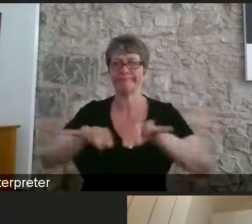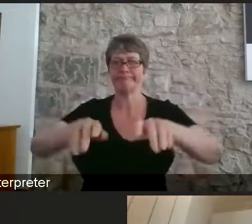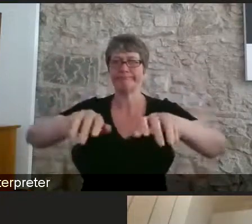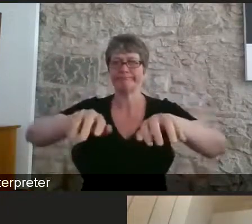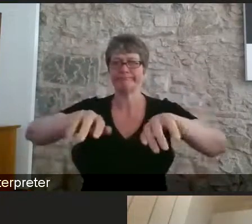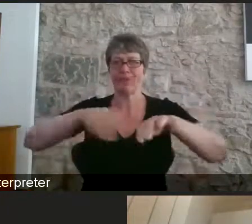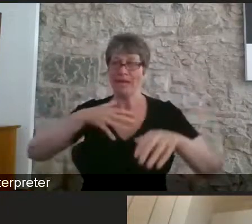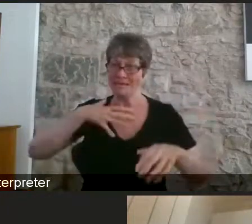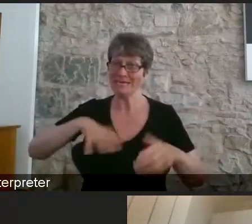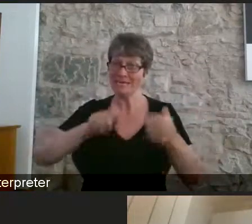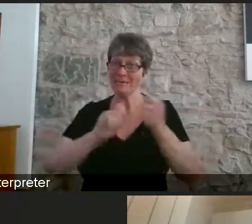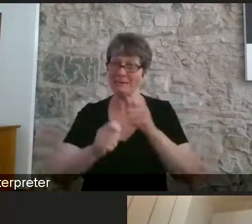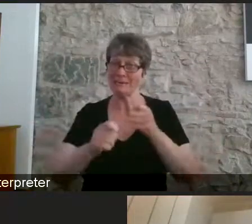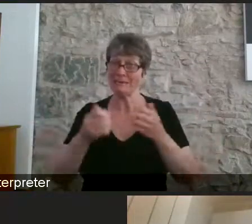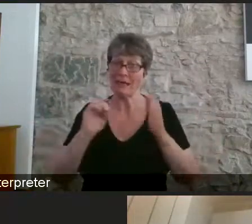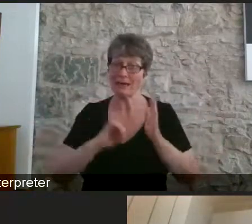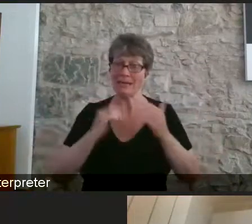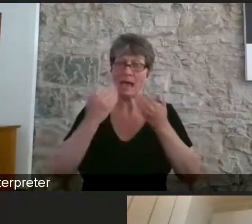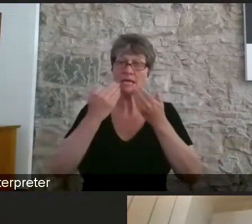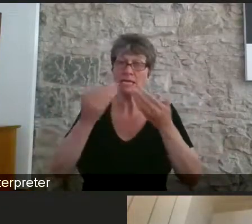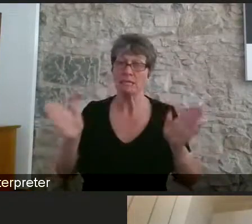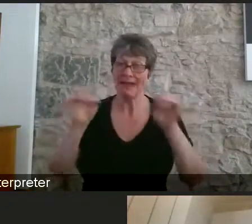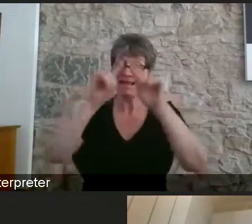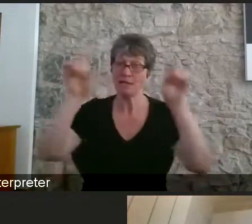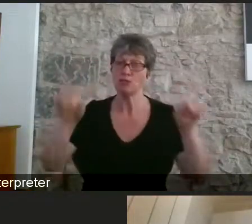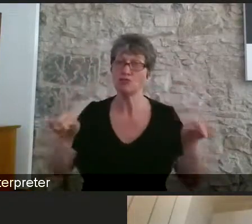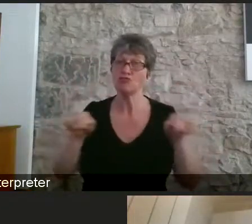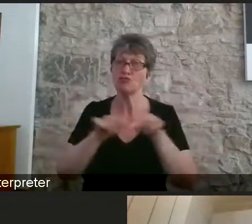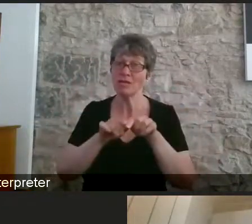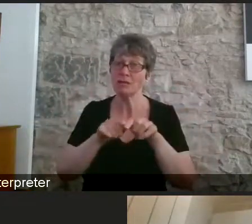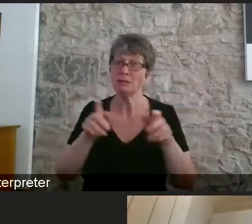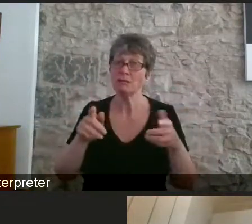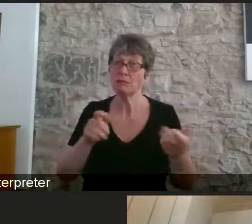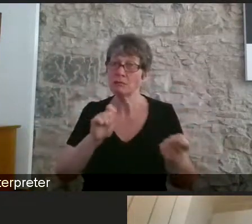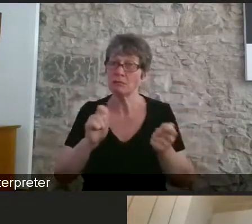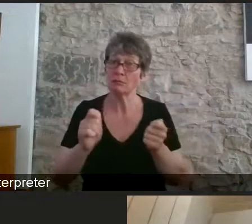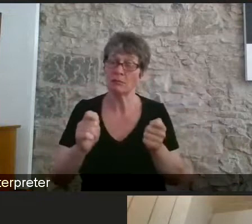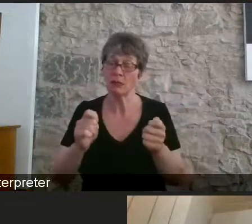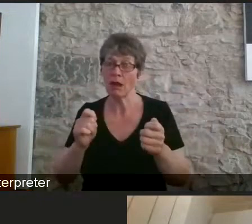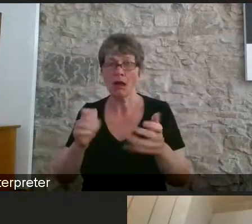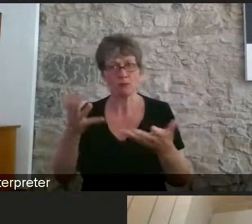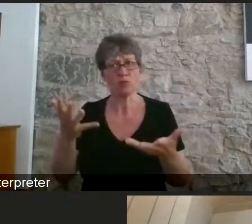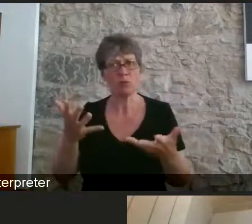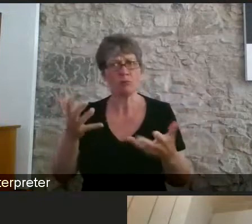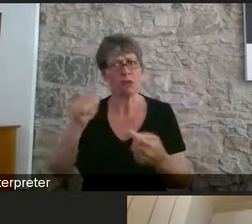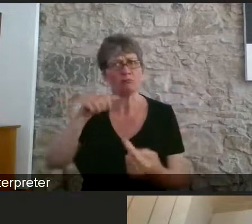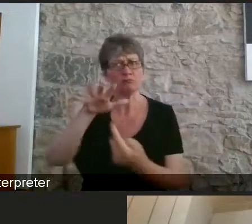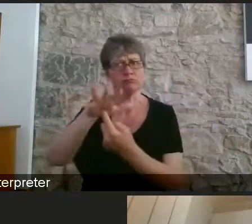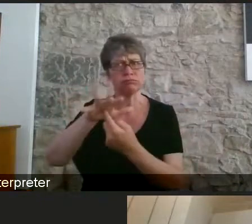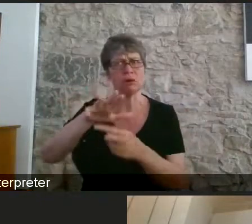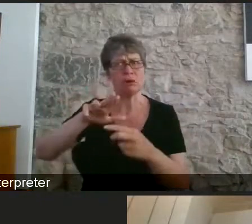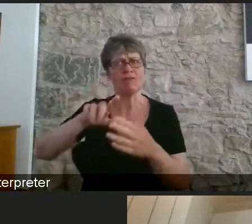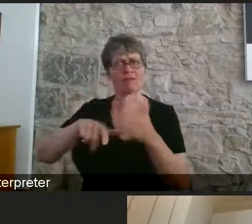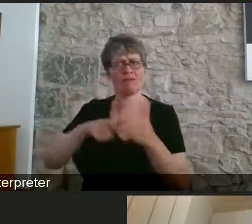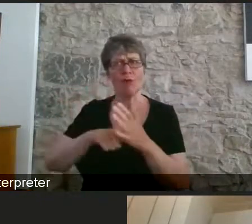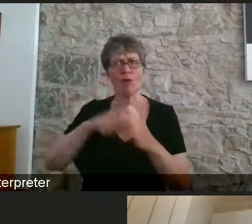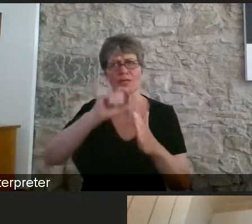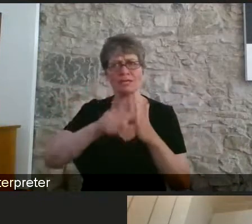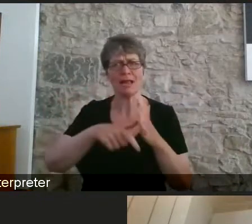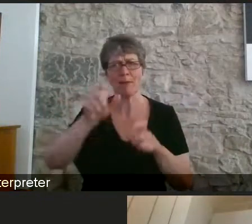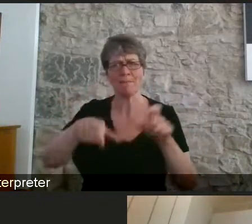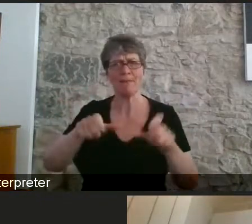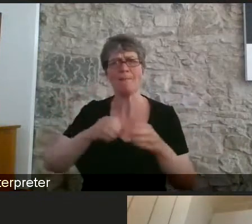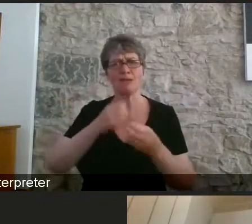that are necessary for disabled people to be able to make work safe and